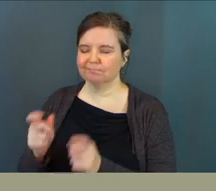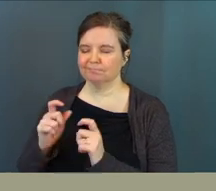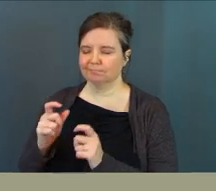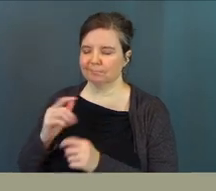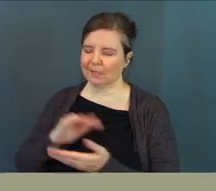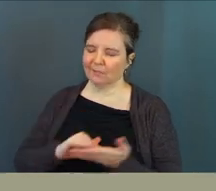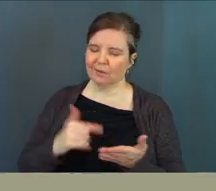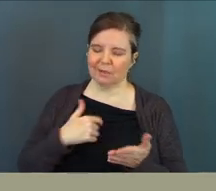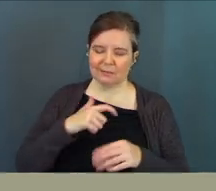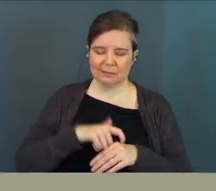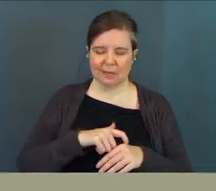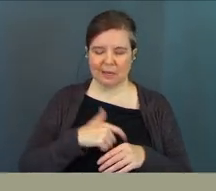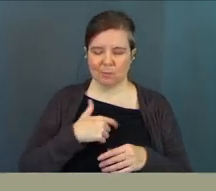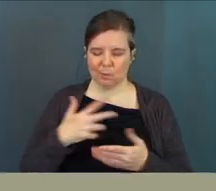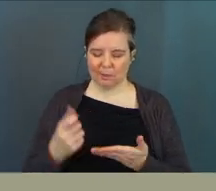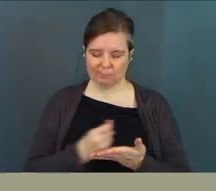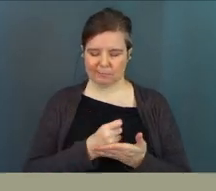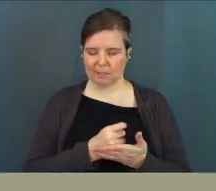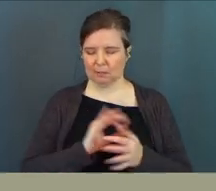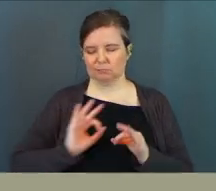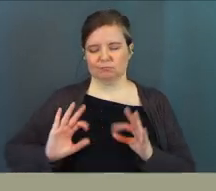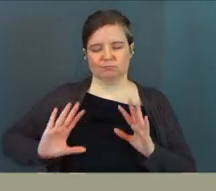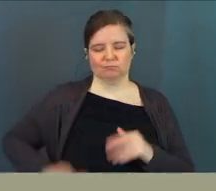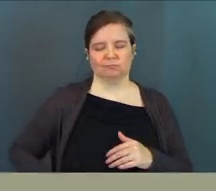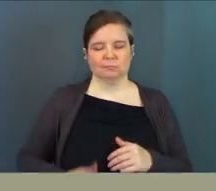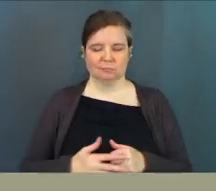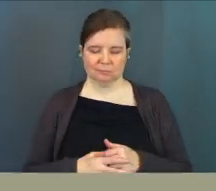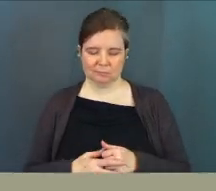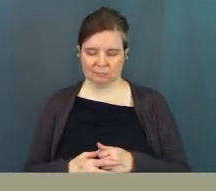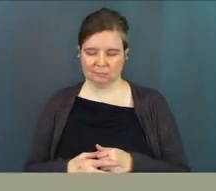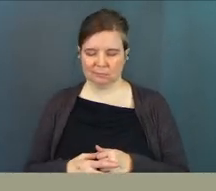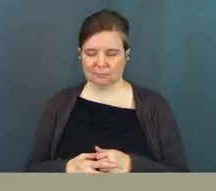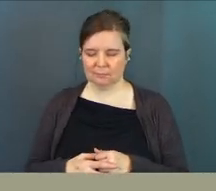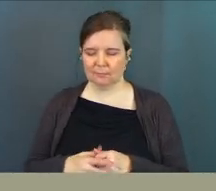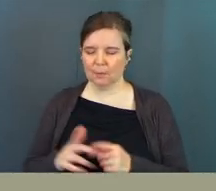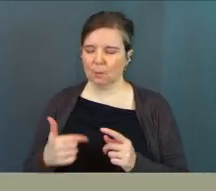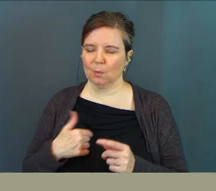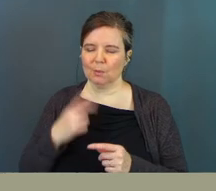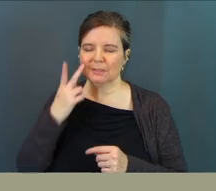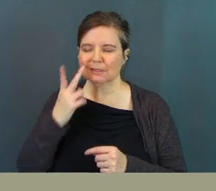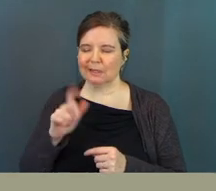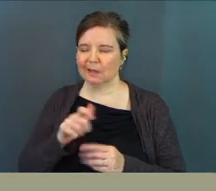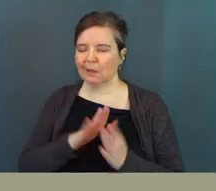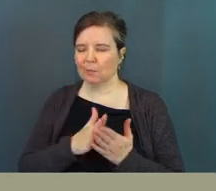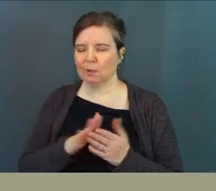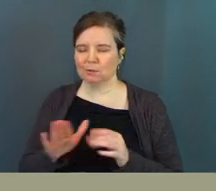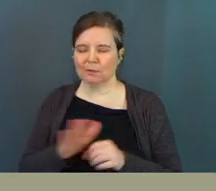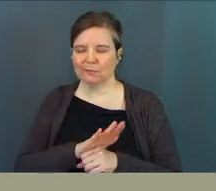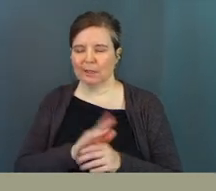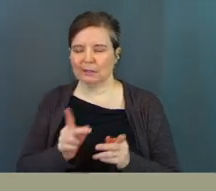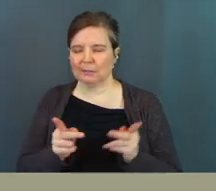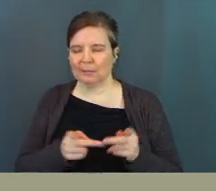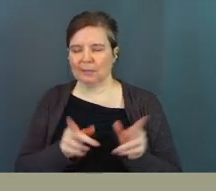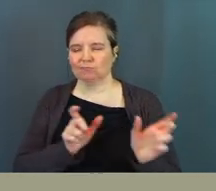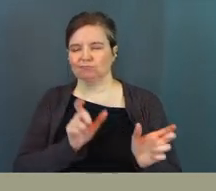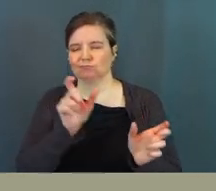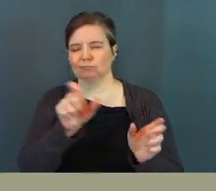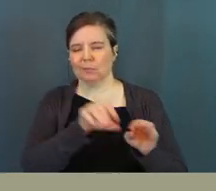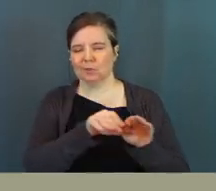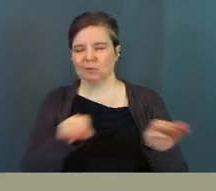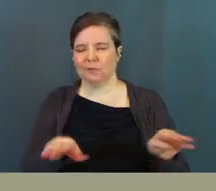forgive us for the times when we take it for granted, God, when we just see it as another book to fill a spot on a shelf.